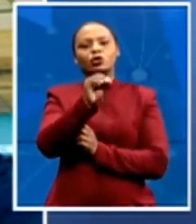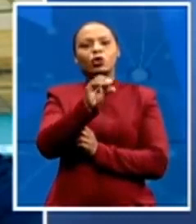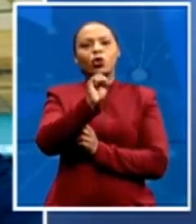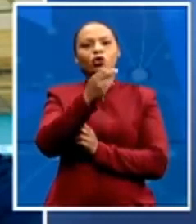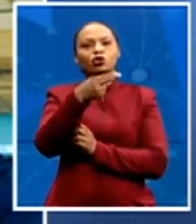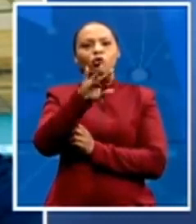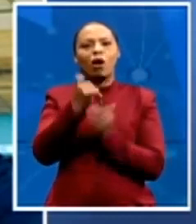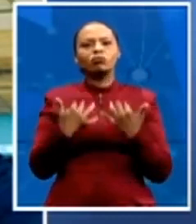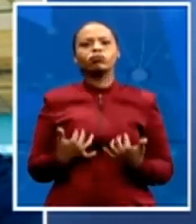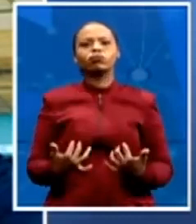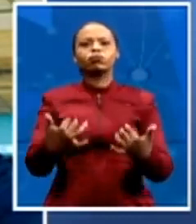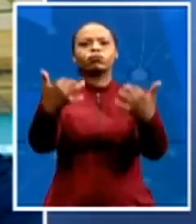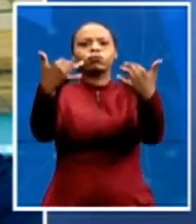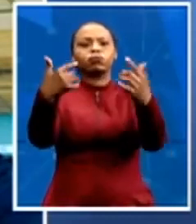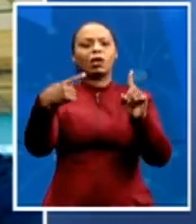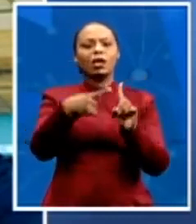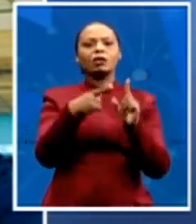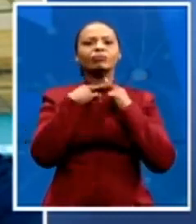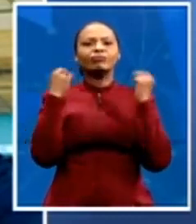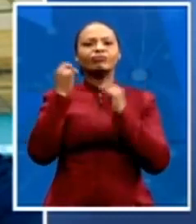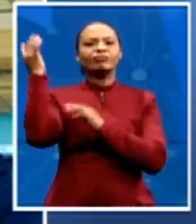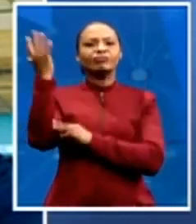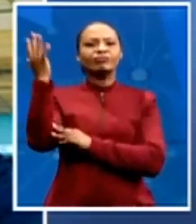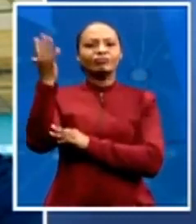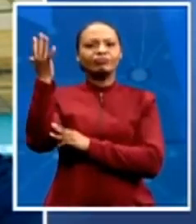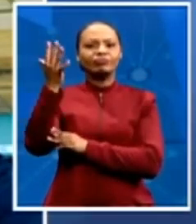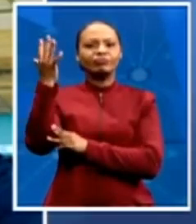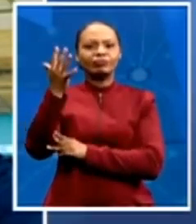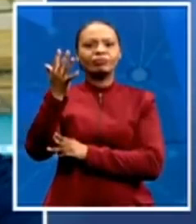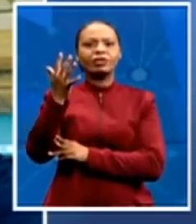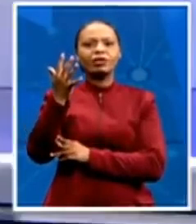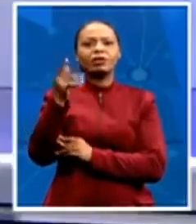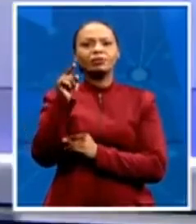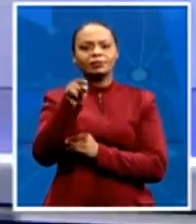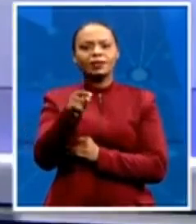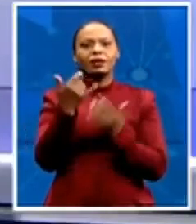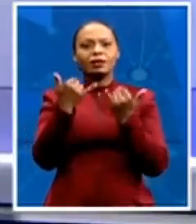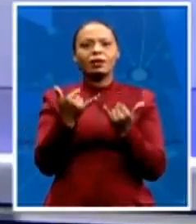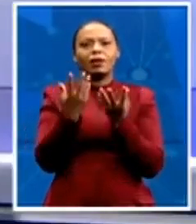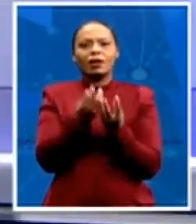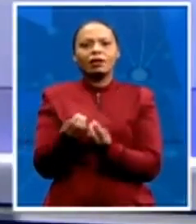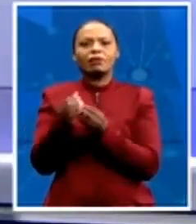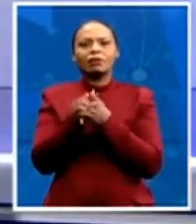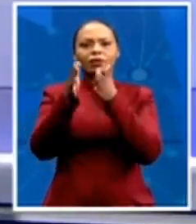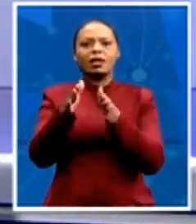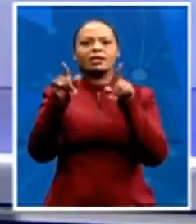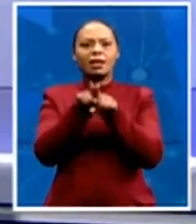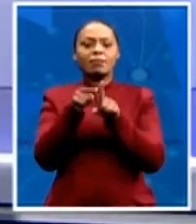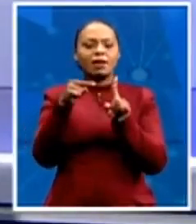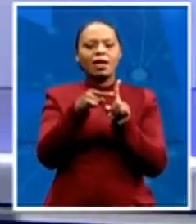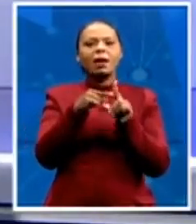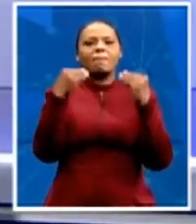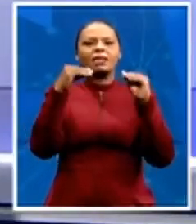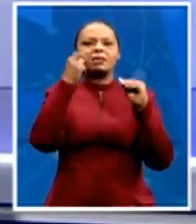philanthropist and a leader of that synagogue, Church of All Nations. Give us a sense, Sophie, of how